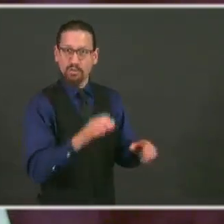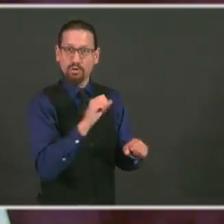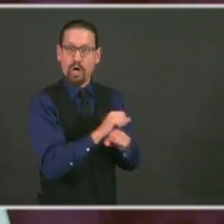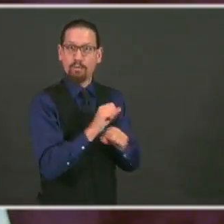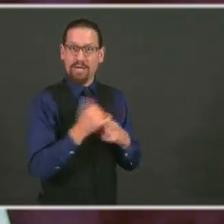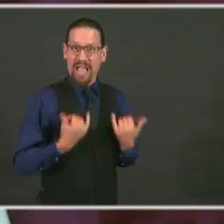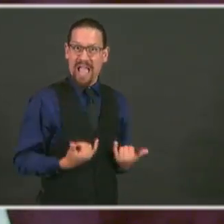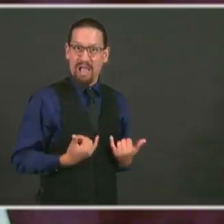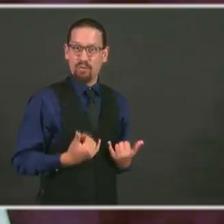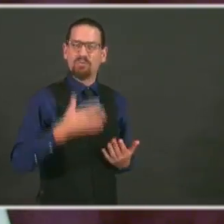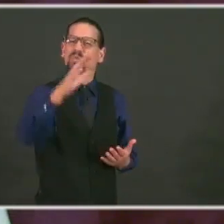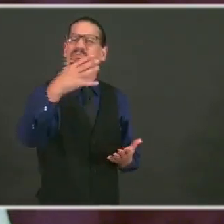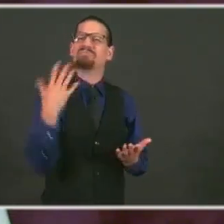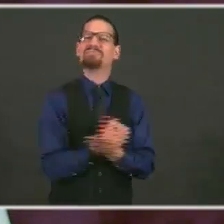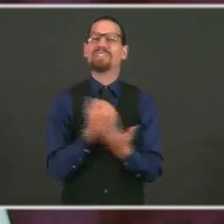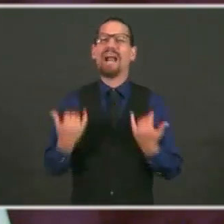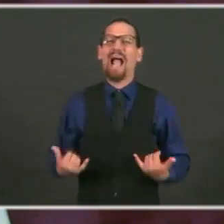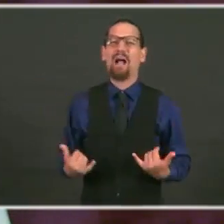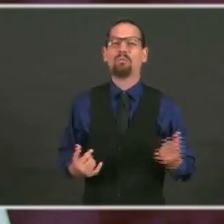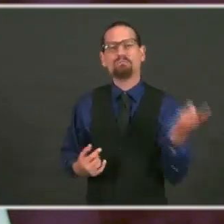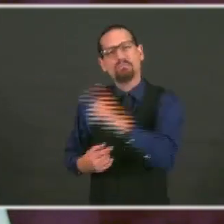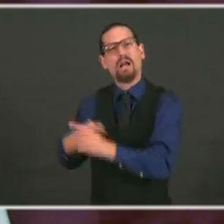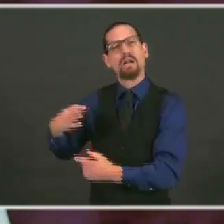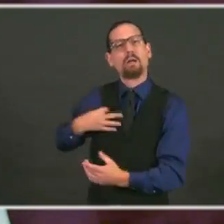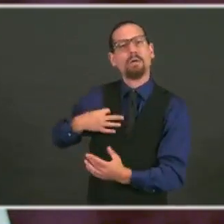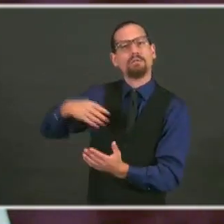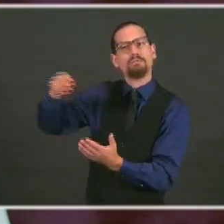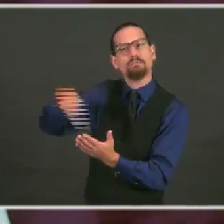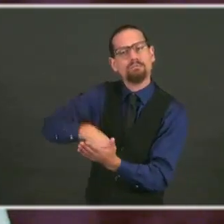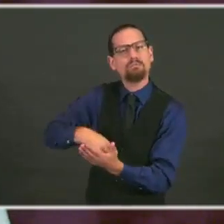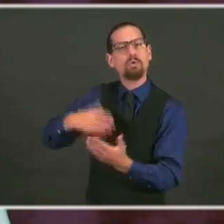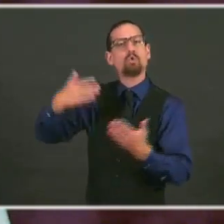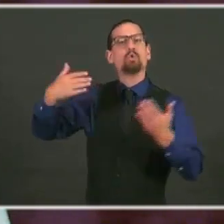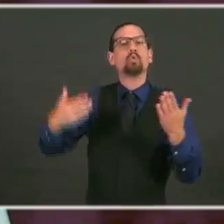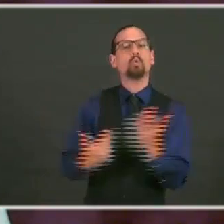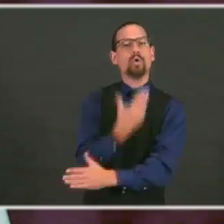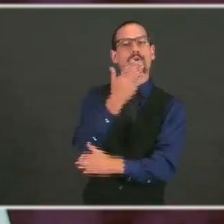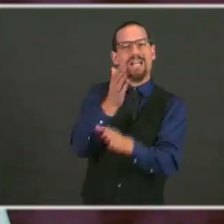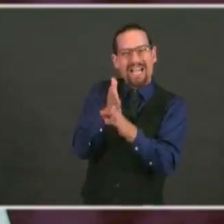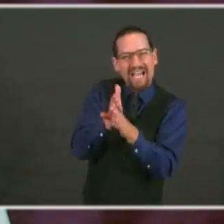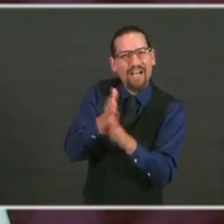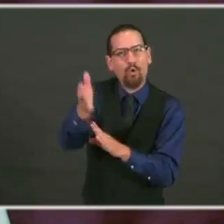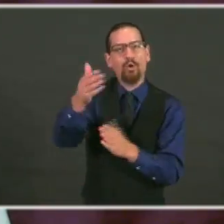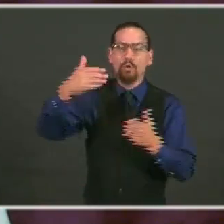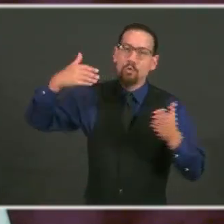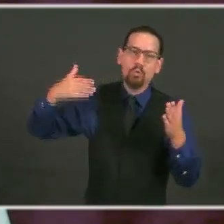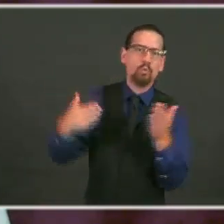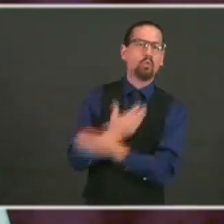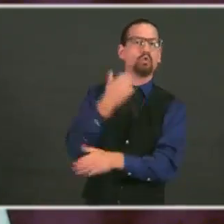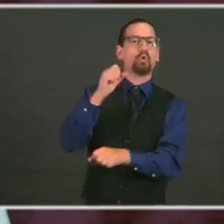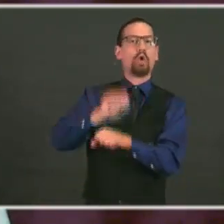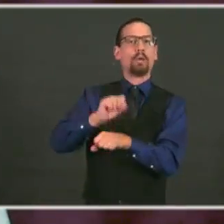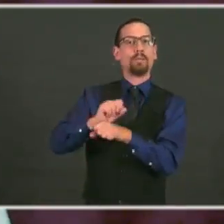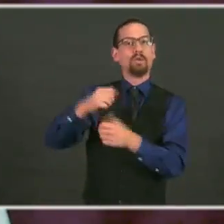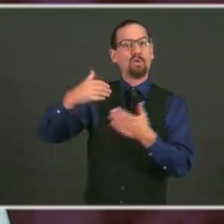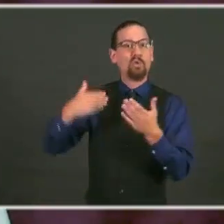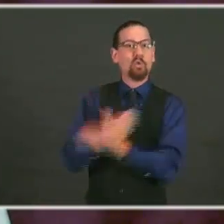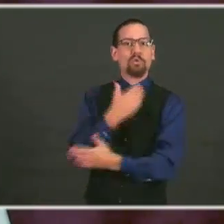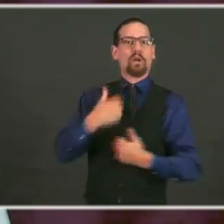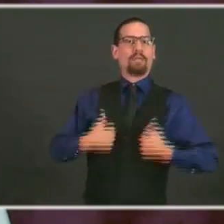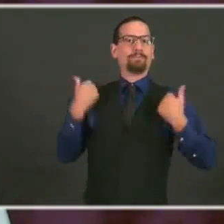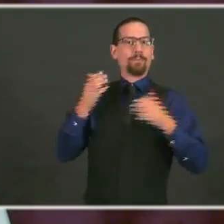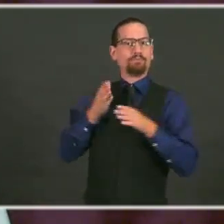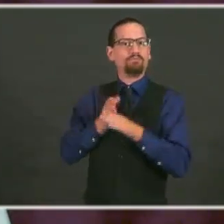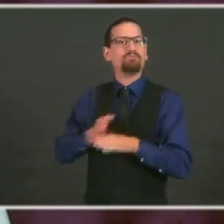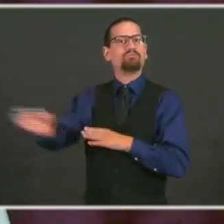to restart your career and get back on your feet and find something, a new job that we, in one